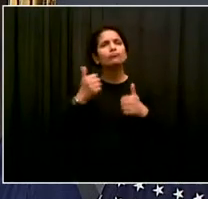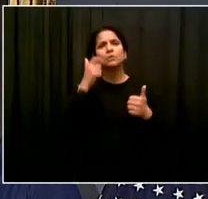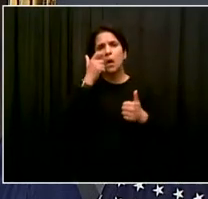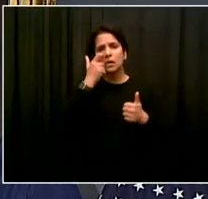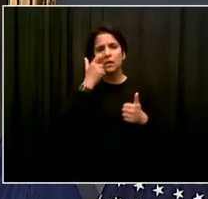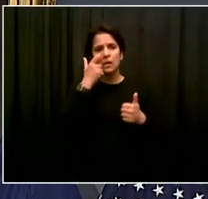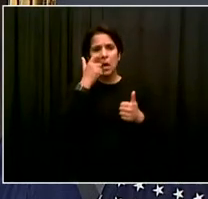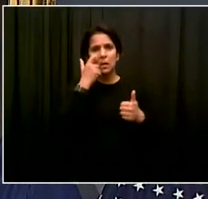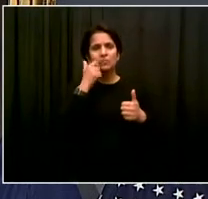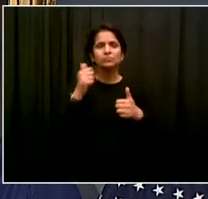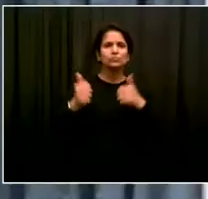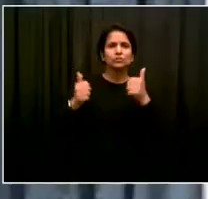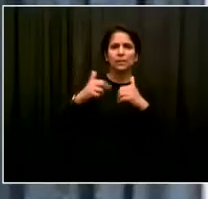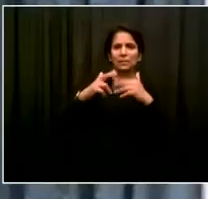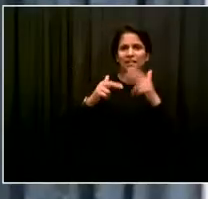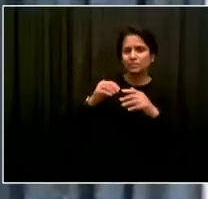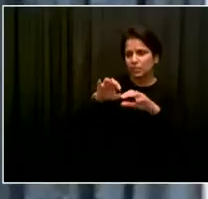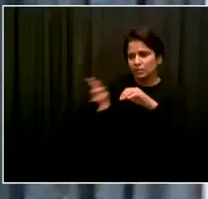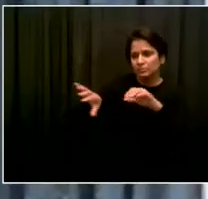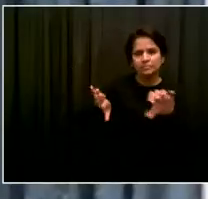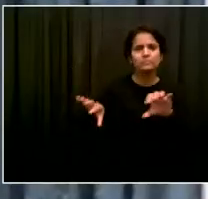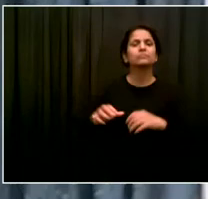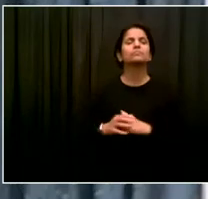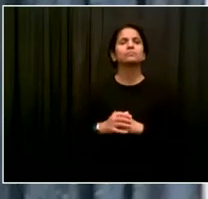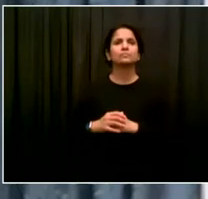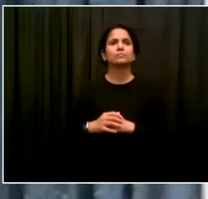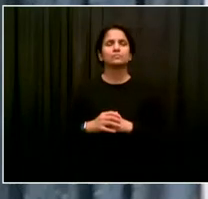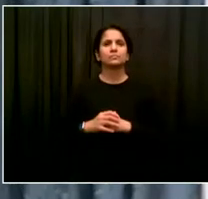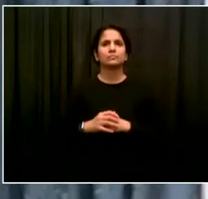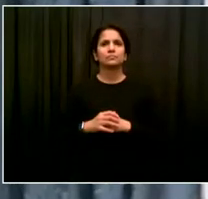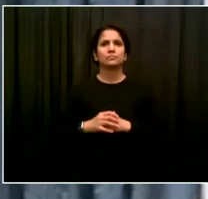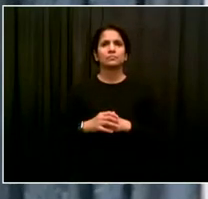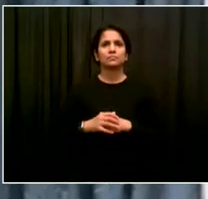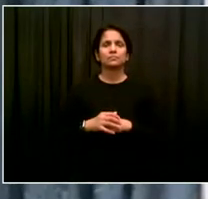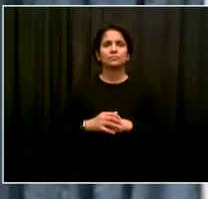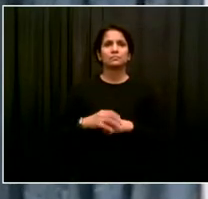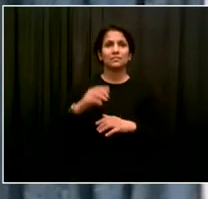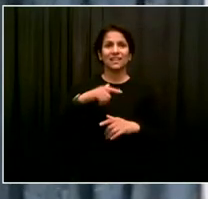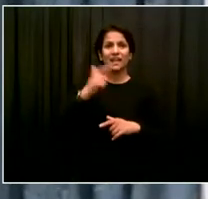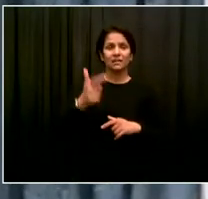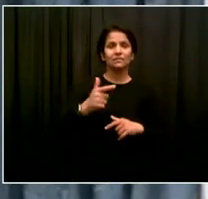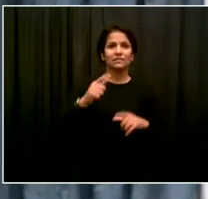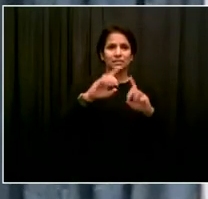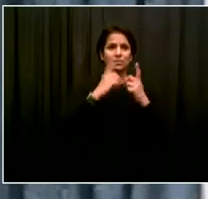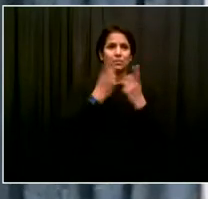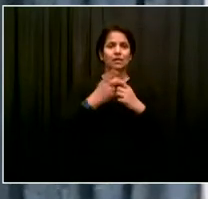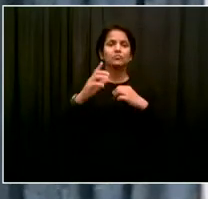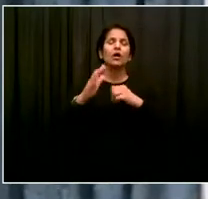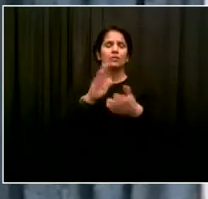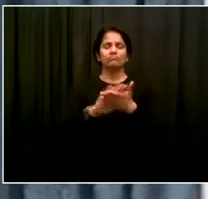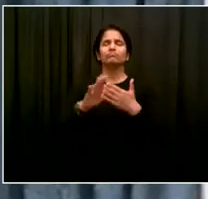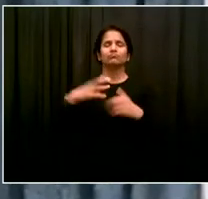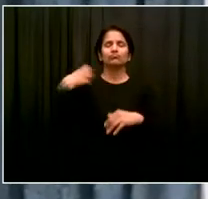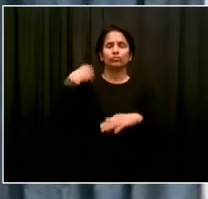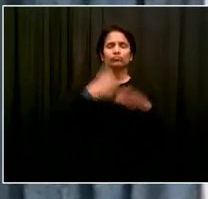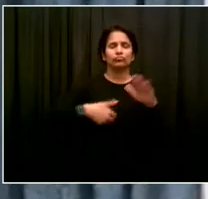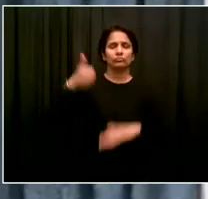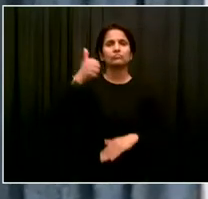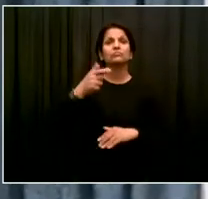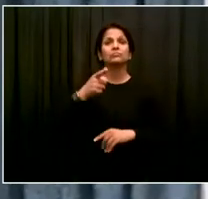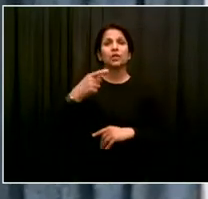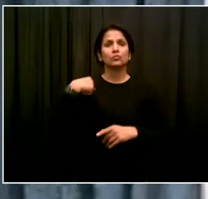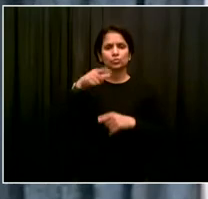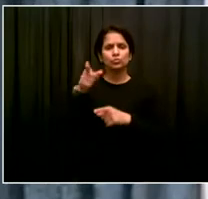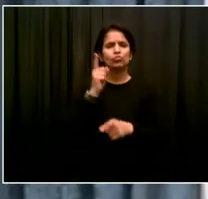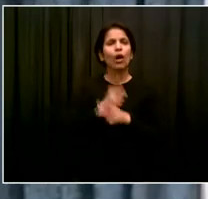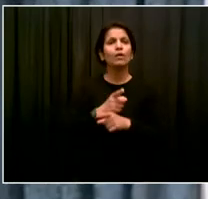Thank you, sir. And yes, that's exactly the entire purpose of an opt-in approach. While yes, before the program was in those community boards, and